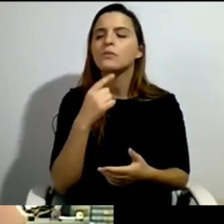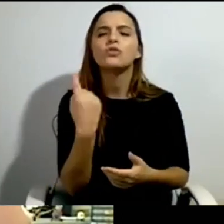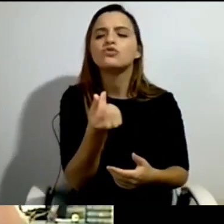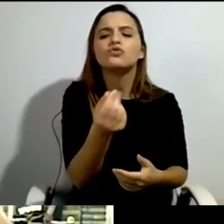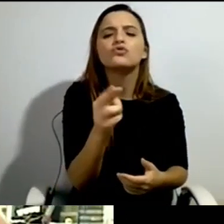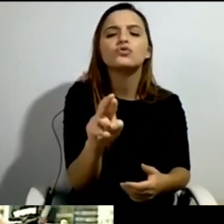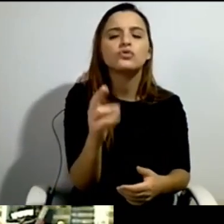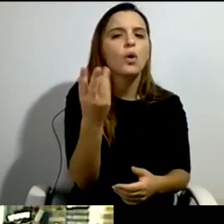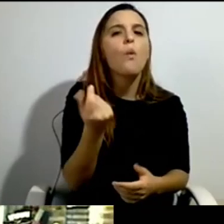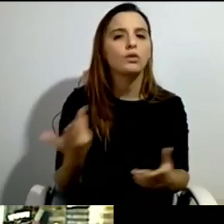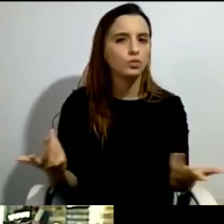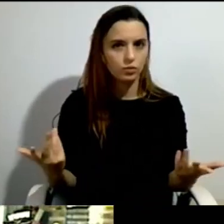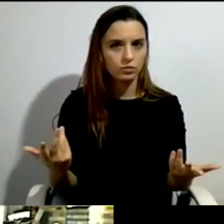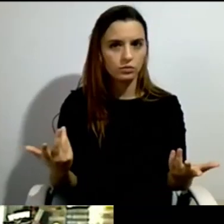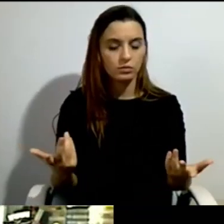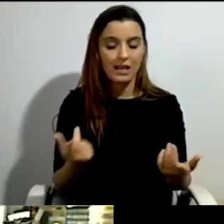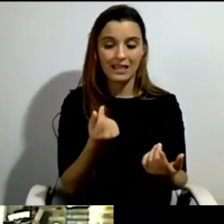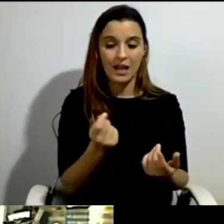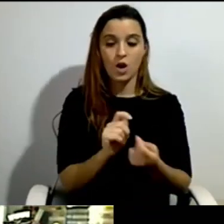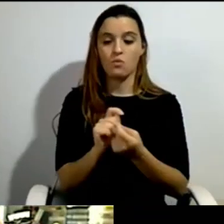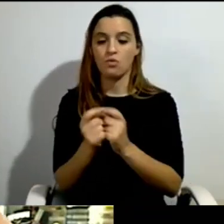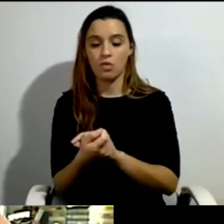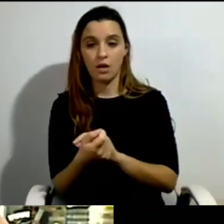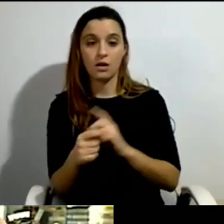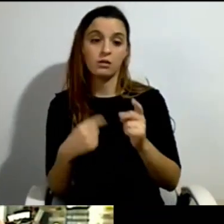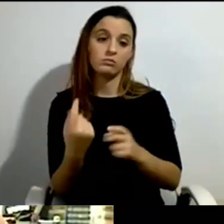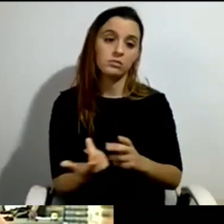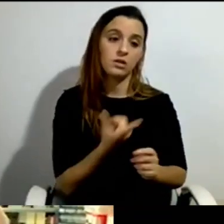send it to our bank account. That's the way we want to do it.